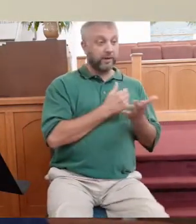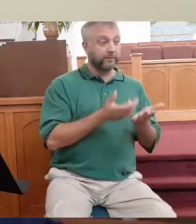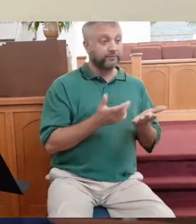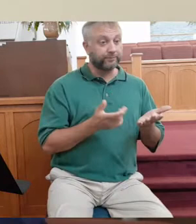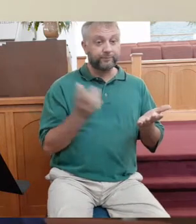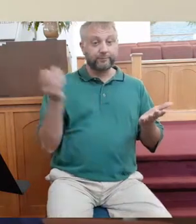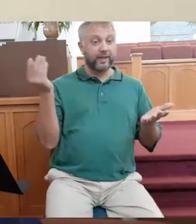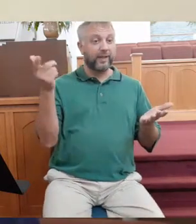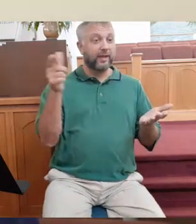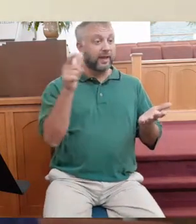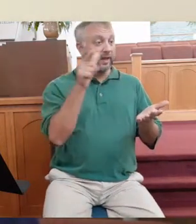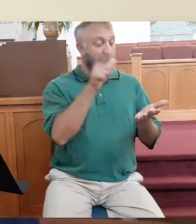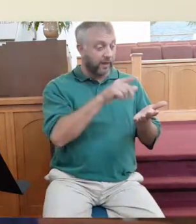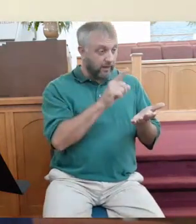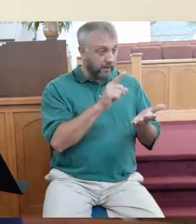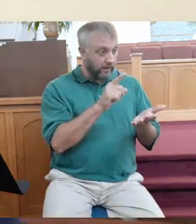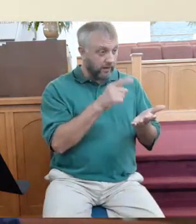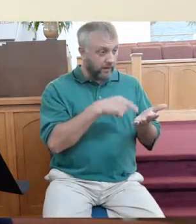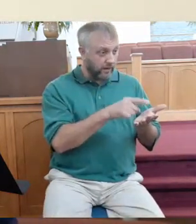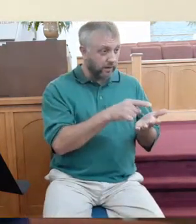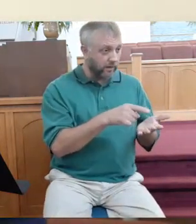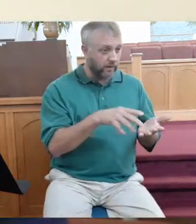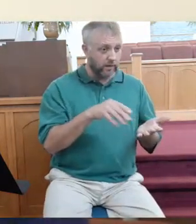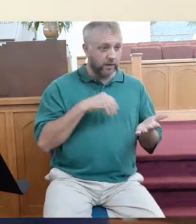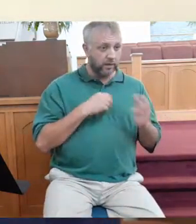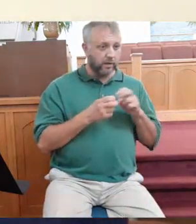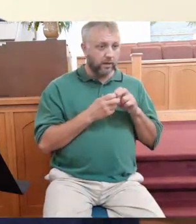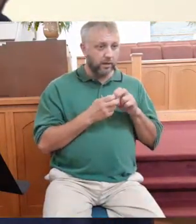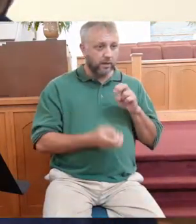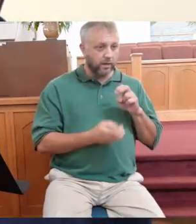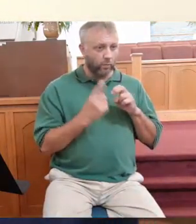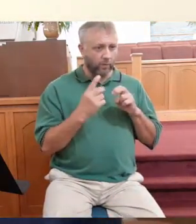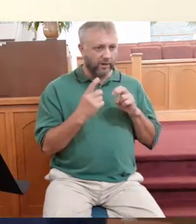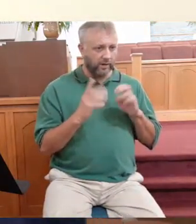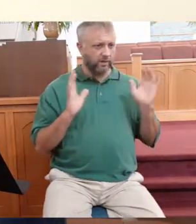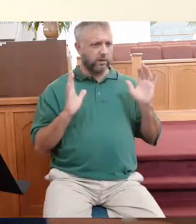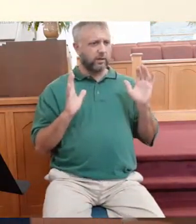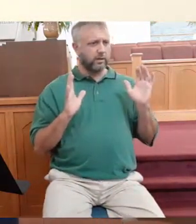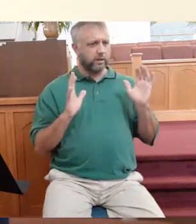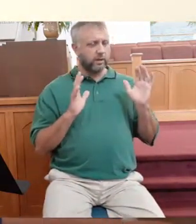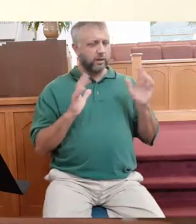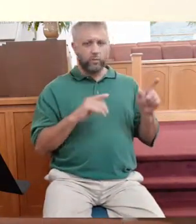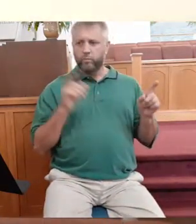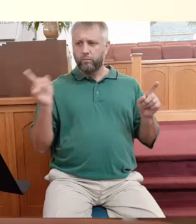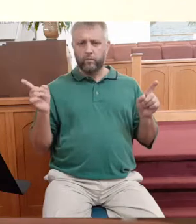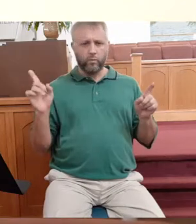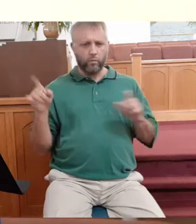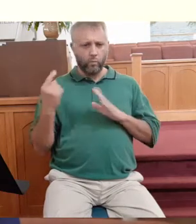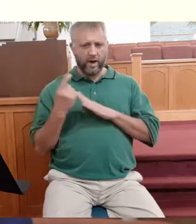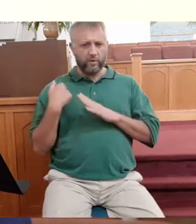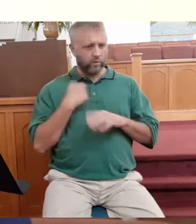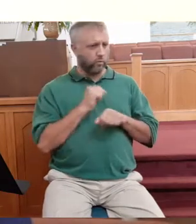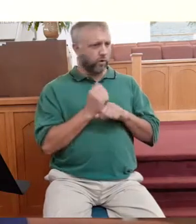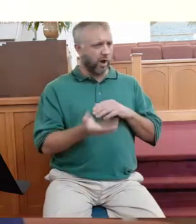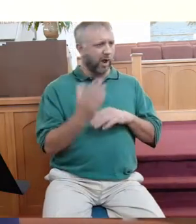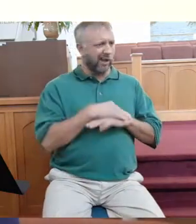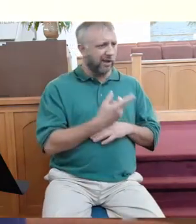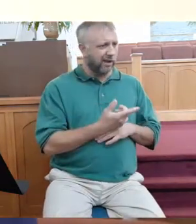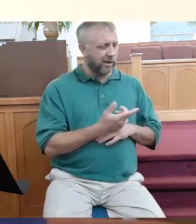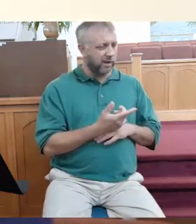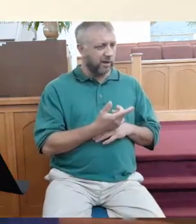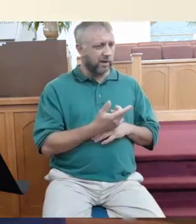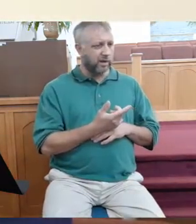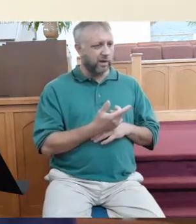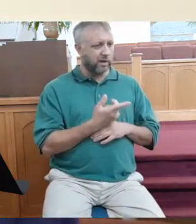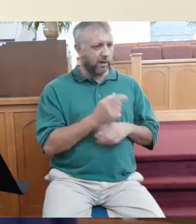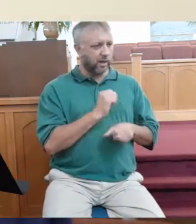likewise each received the same or denarius. They thought they would receive more. Why?